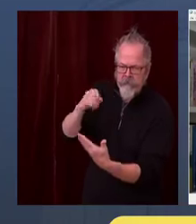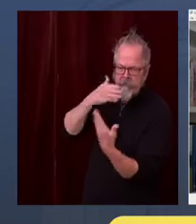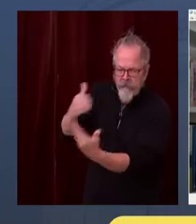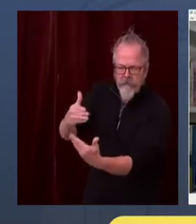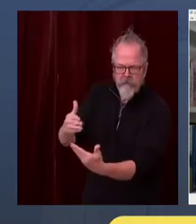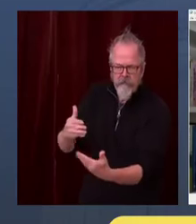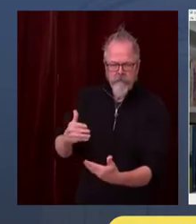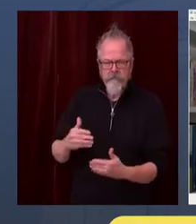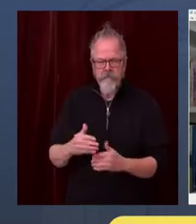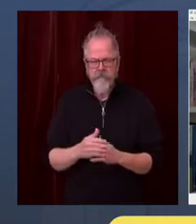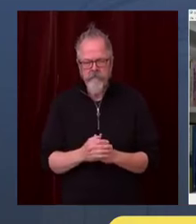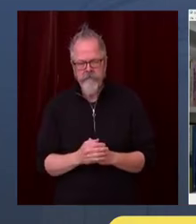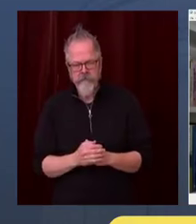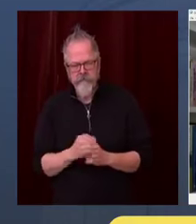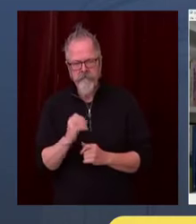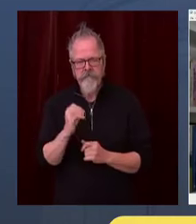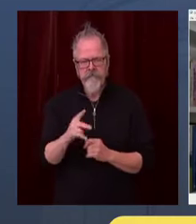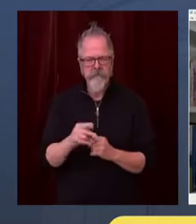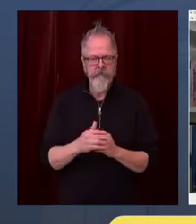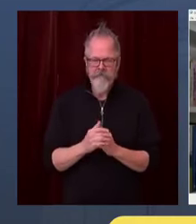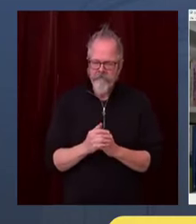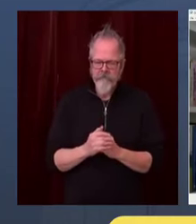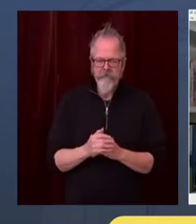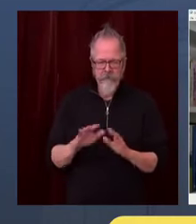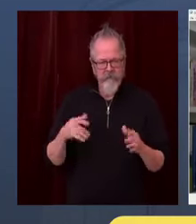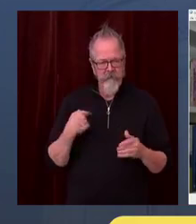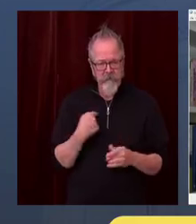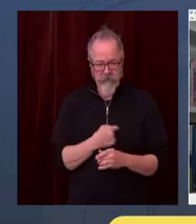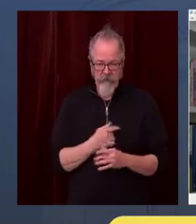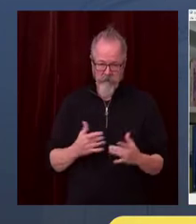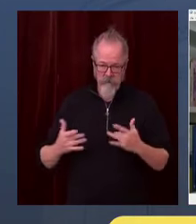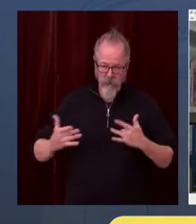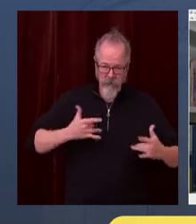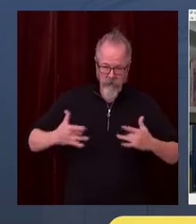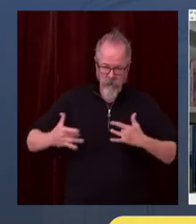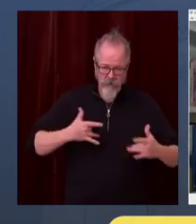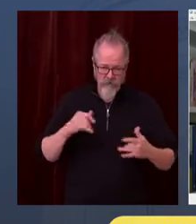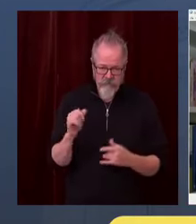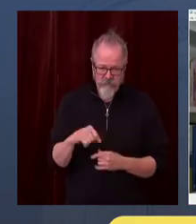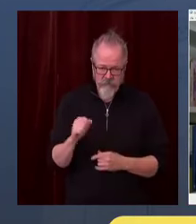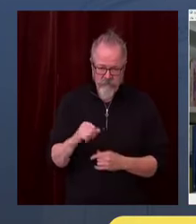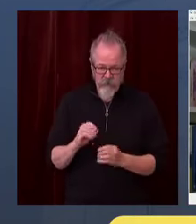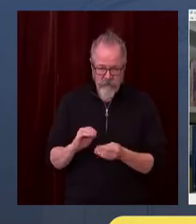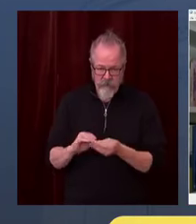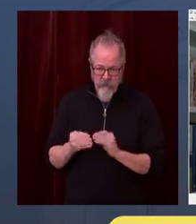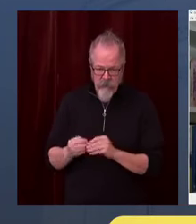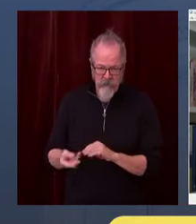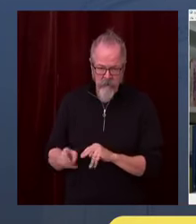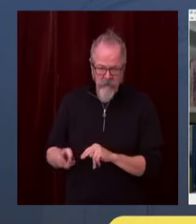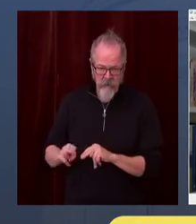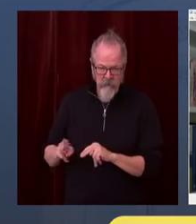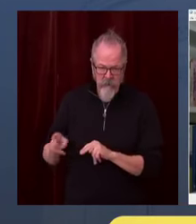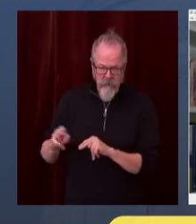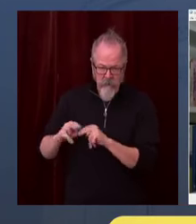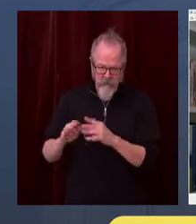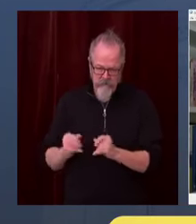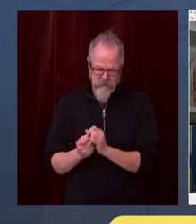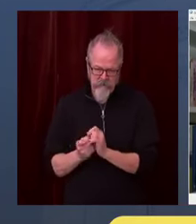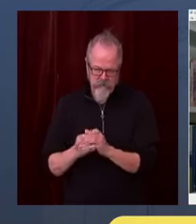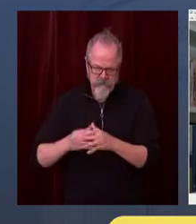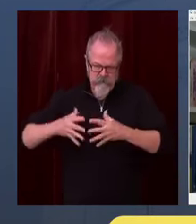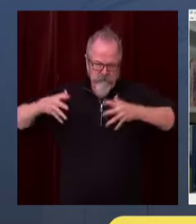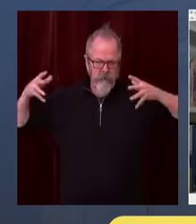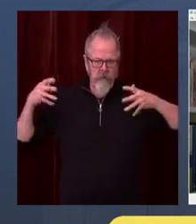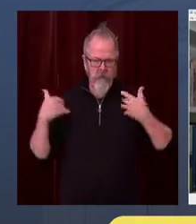that I was reflecting that our hospitalizations had not increased dramatically, and then later that afternoon, I was